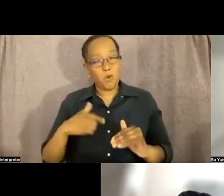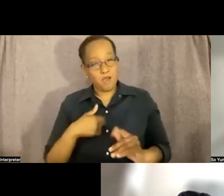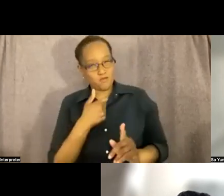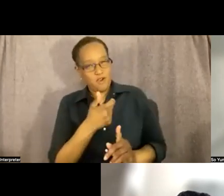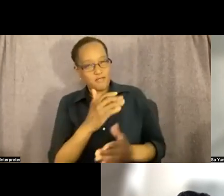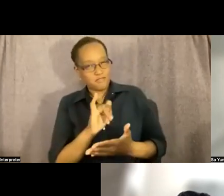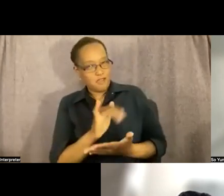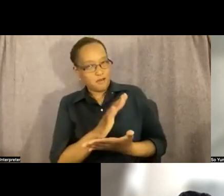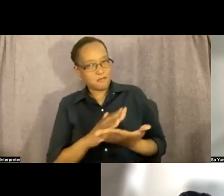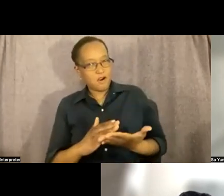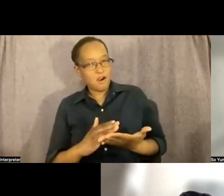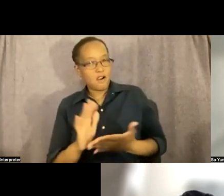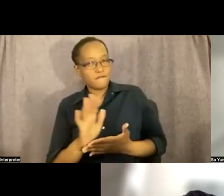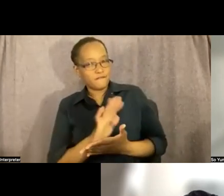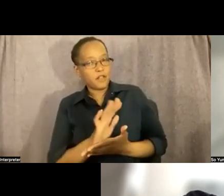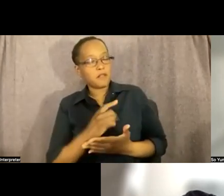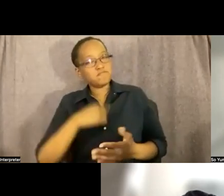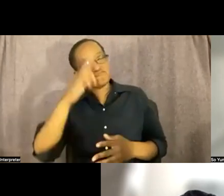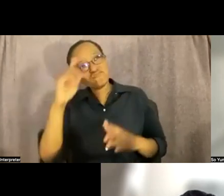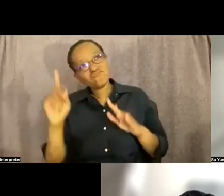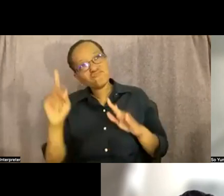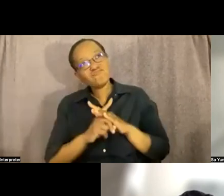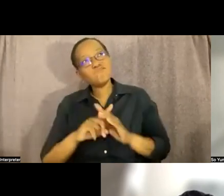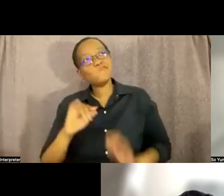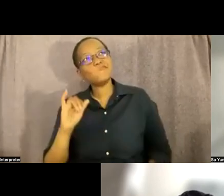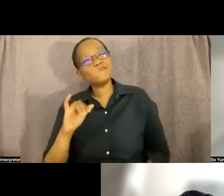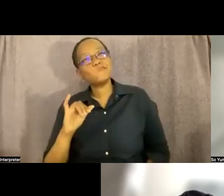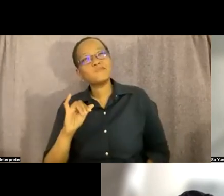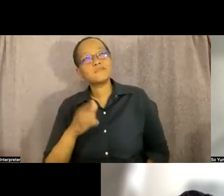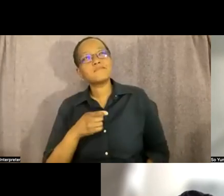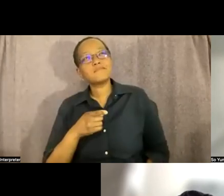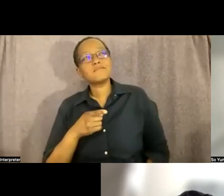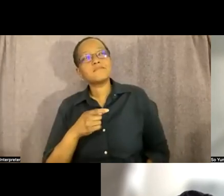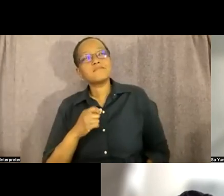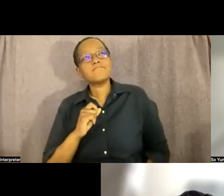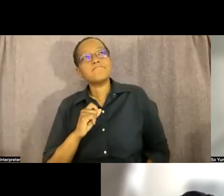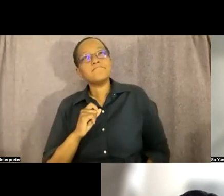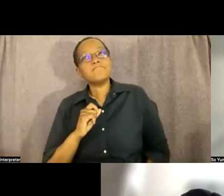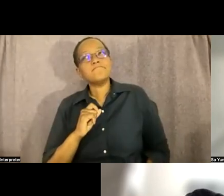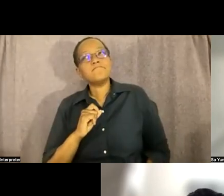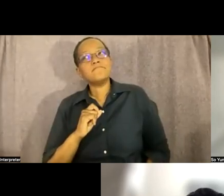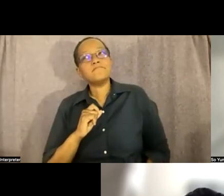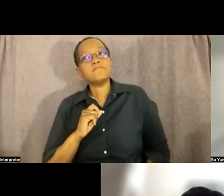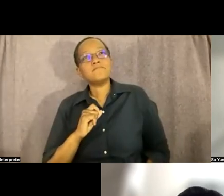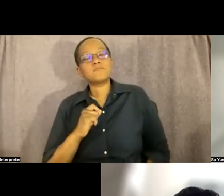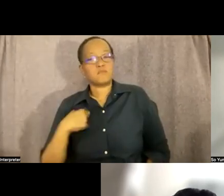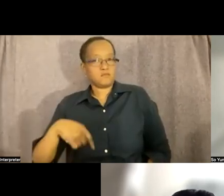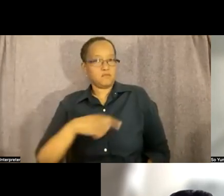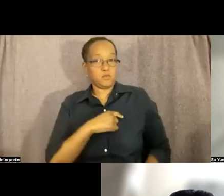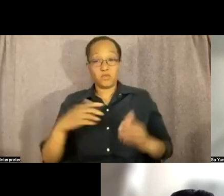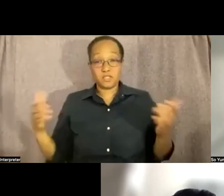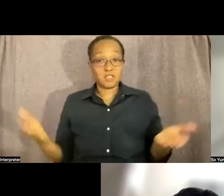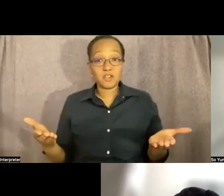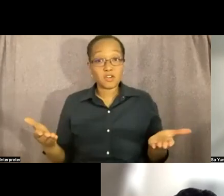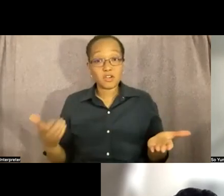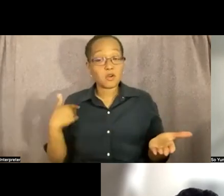what comes to mind like that it's kind of a that you know we're here and we're not we